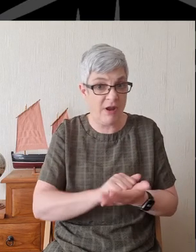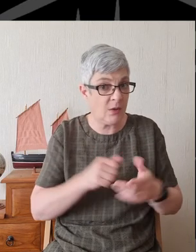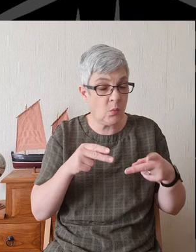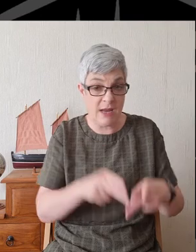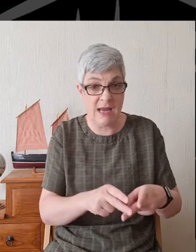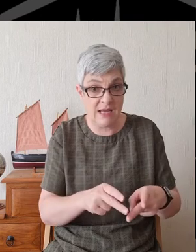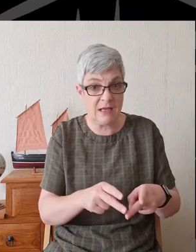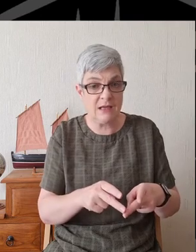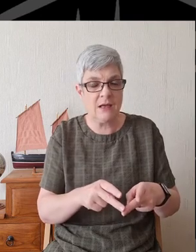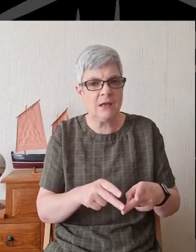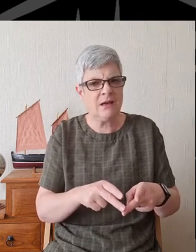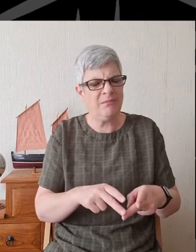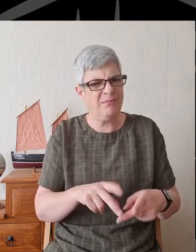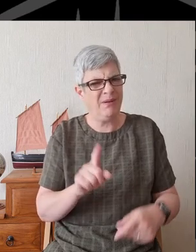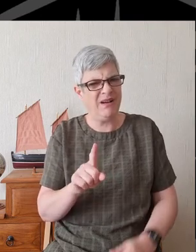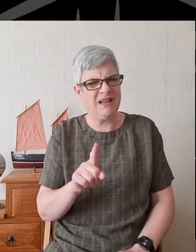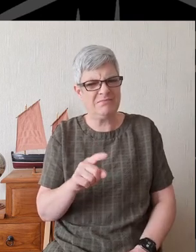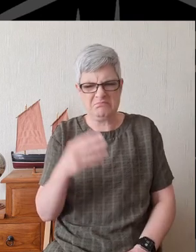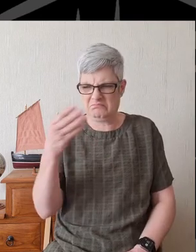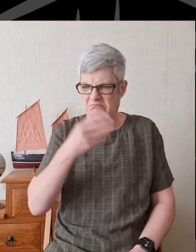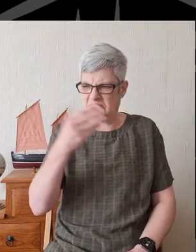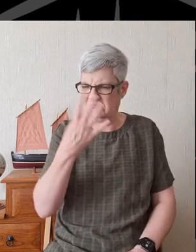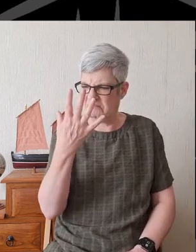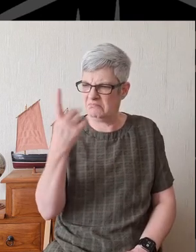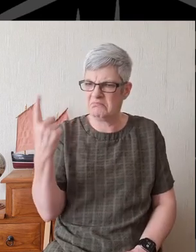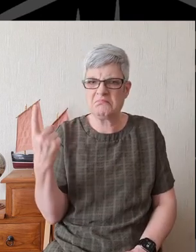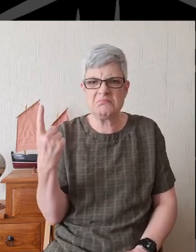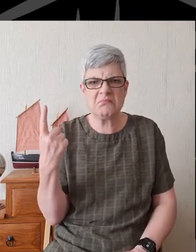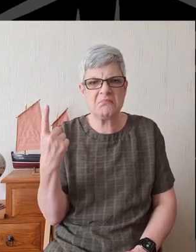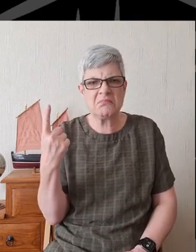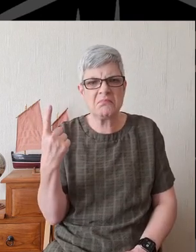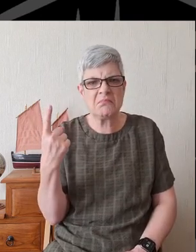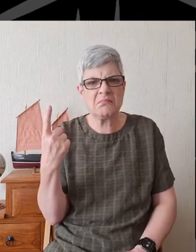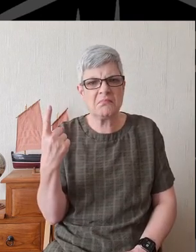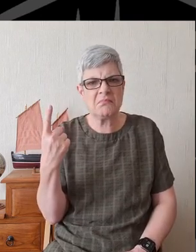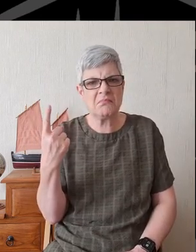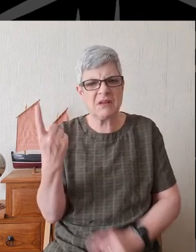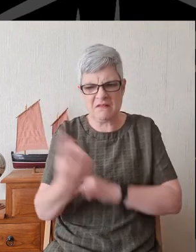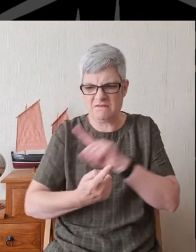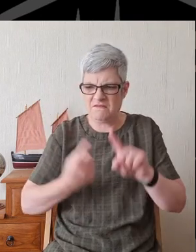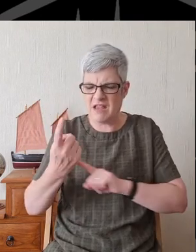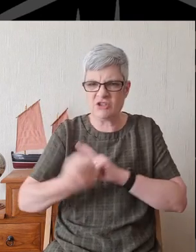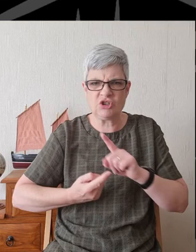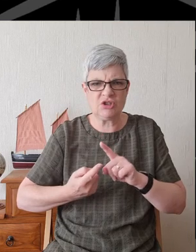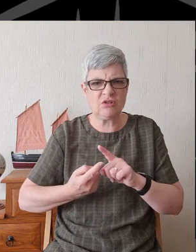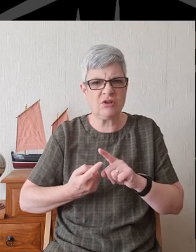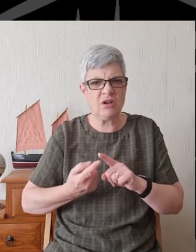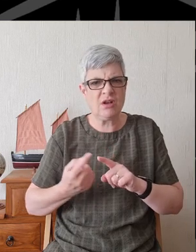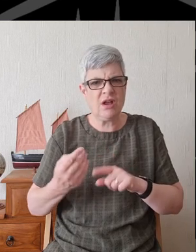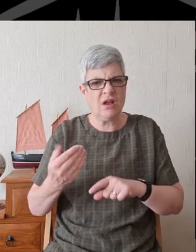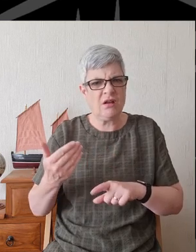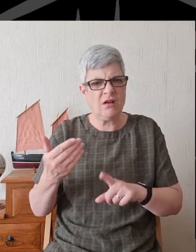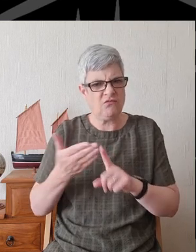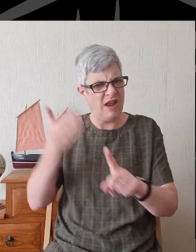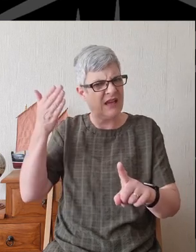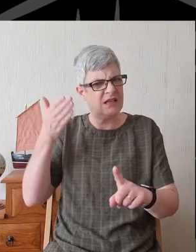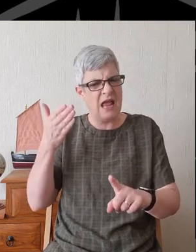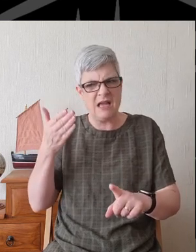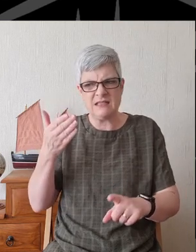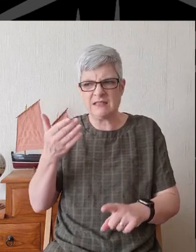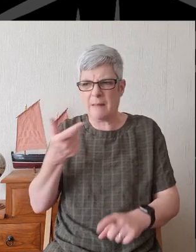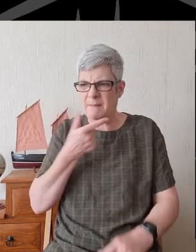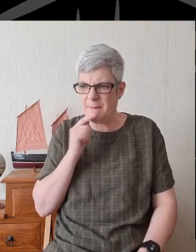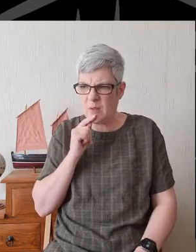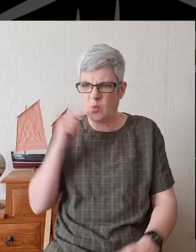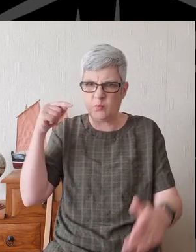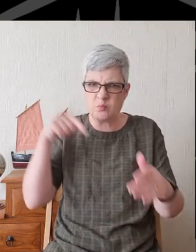the 1951 convention Which recognises That those fleeing From persecution May need